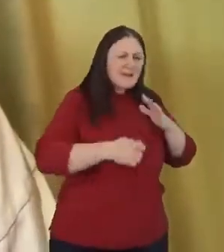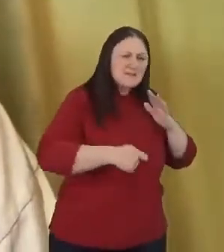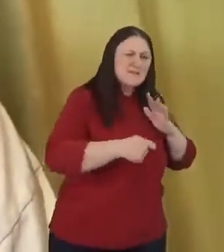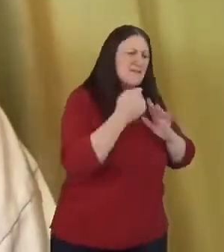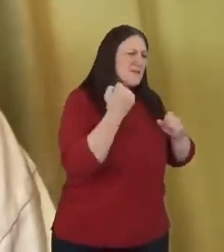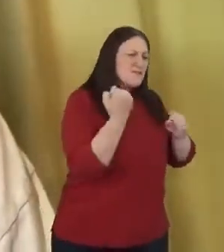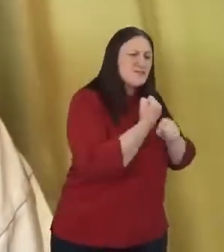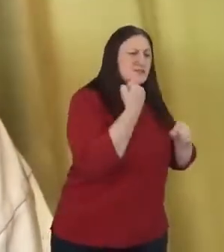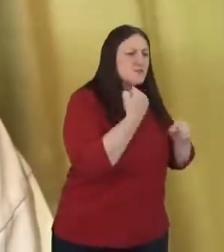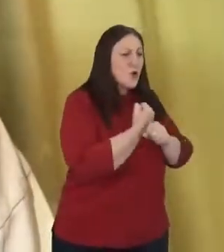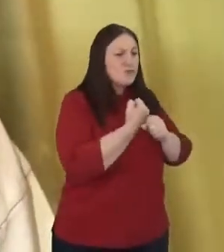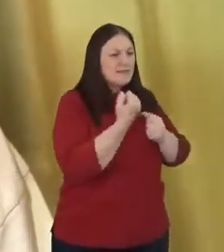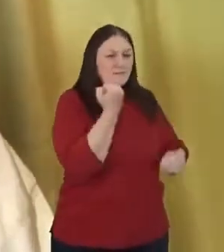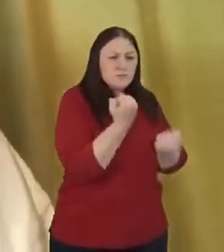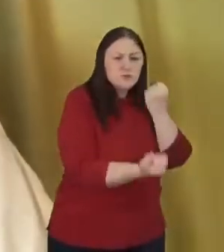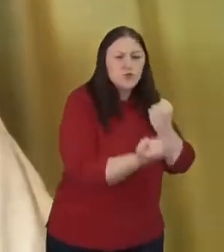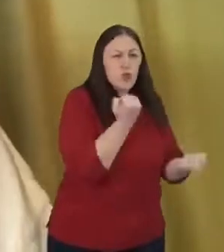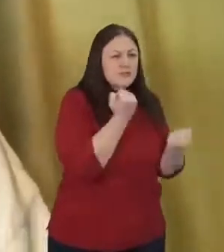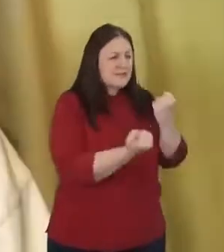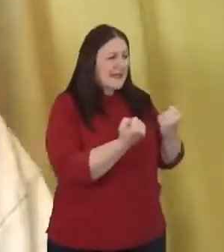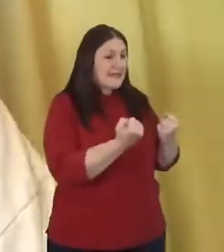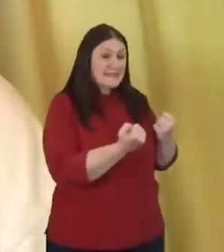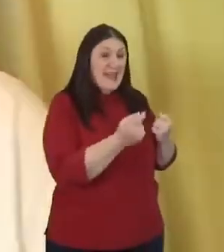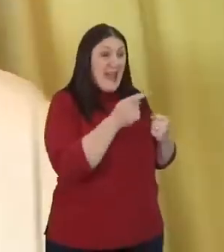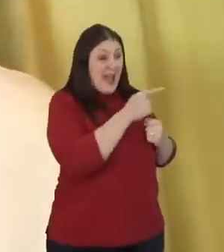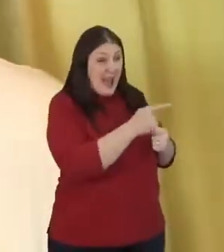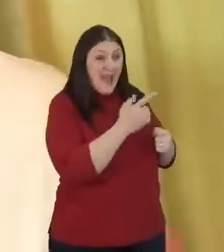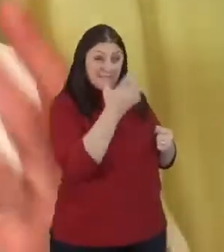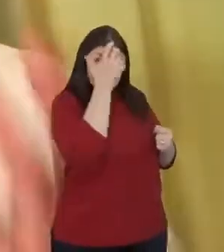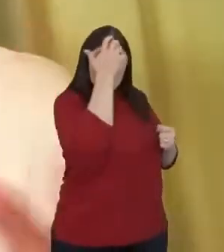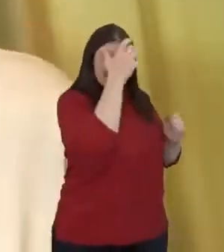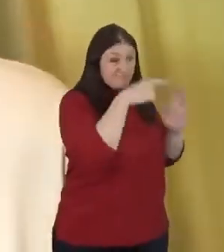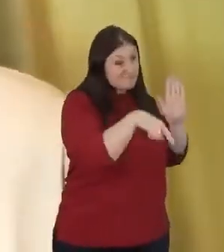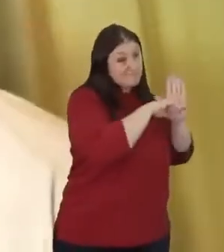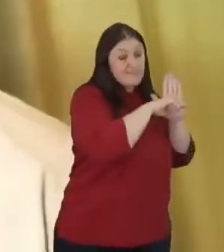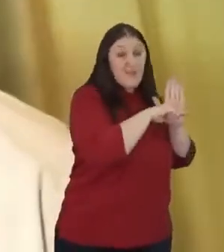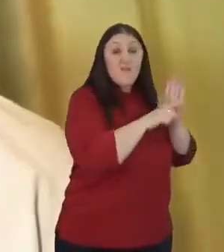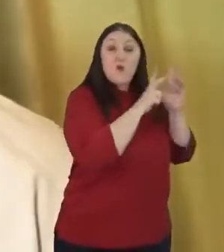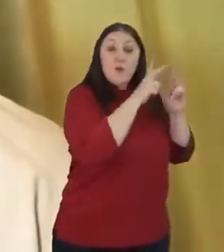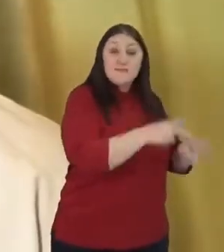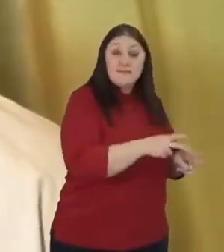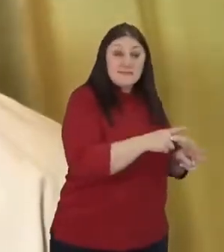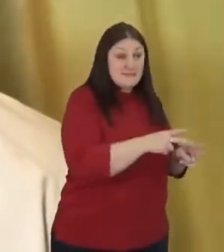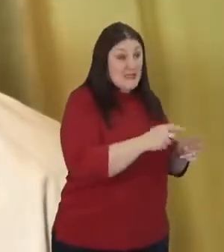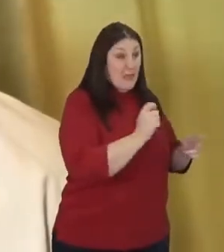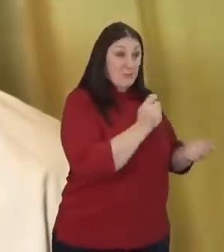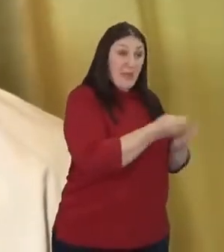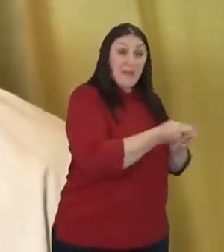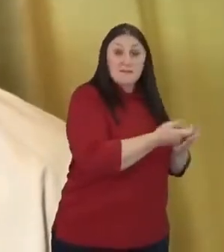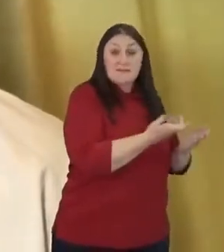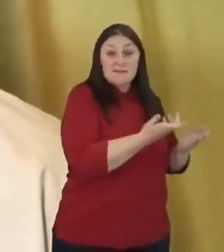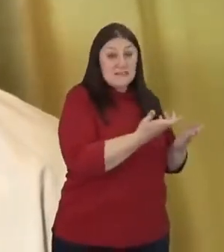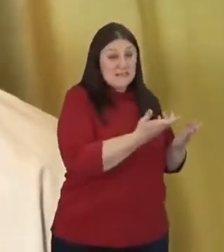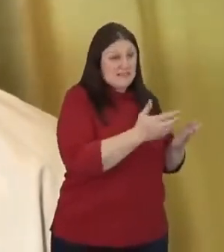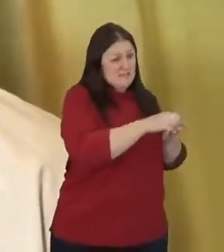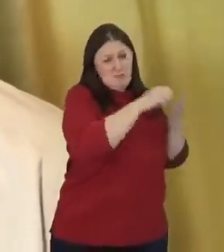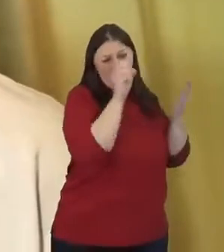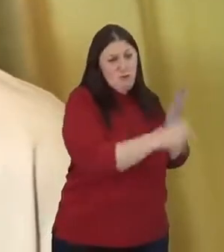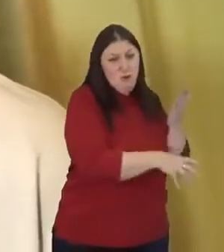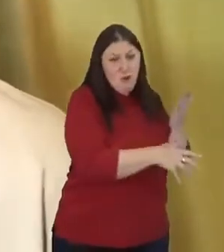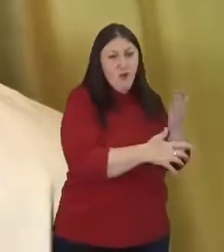death penalty is that I believe one of the fundamental questions of our faith is,